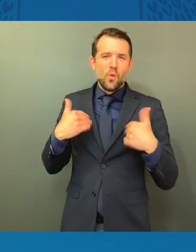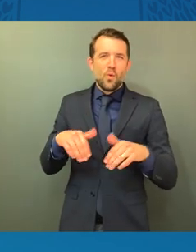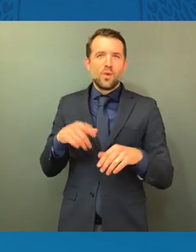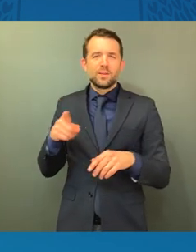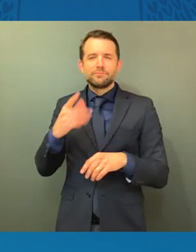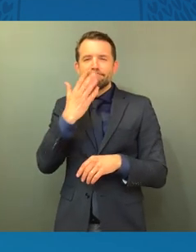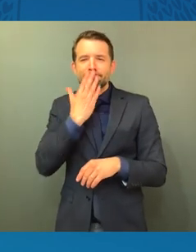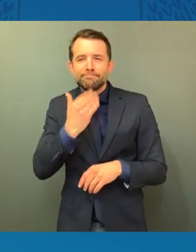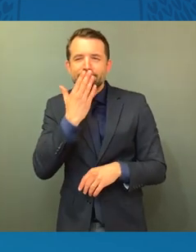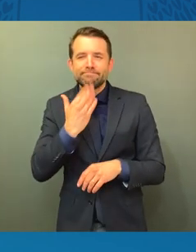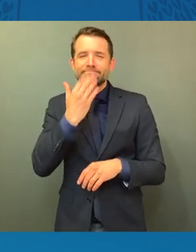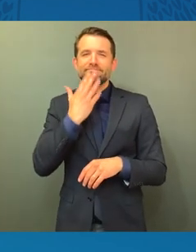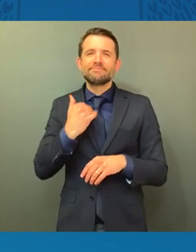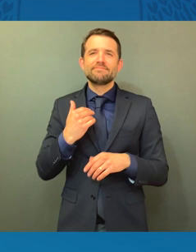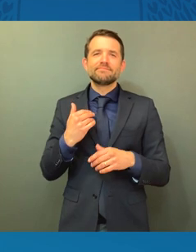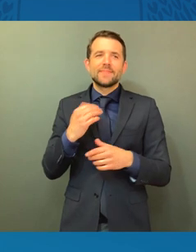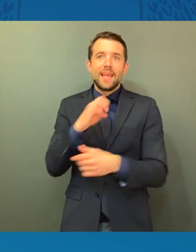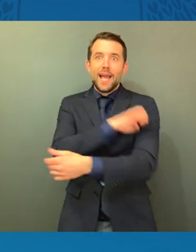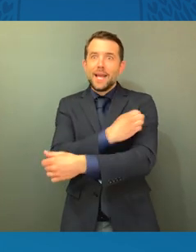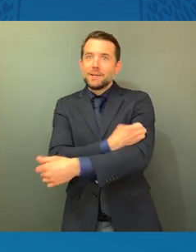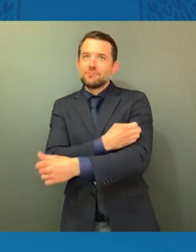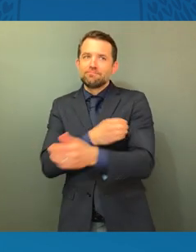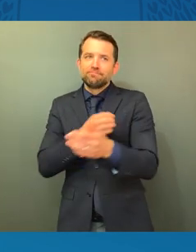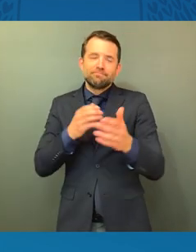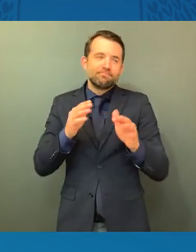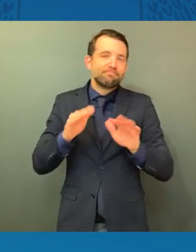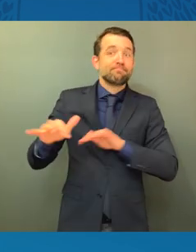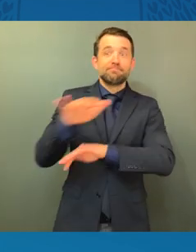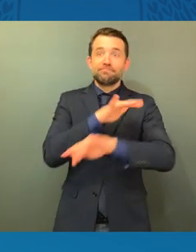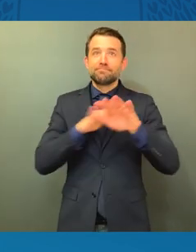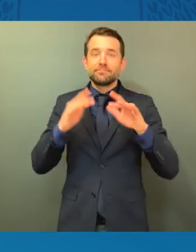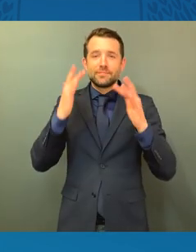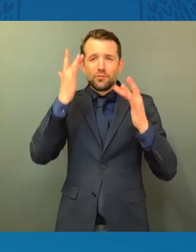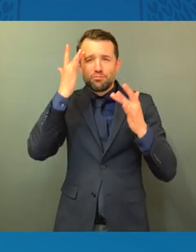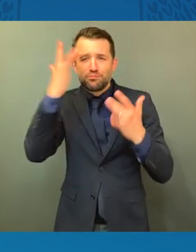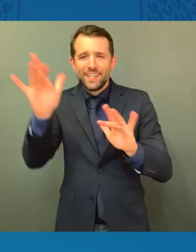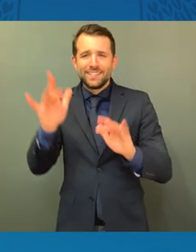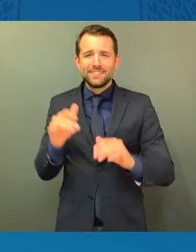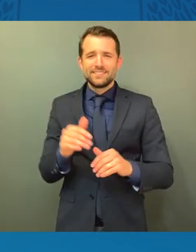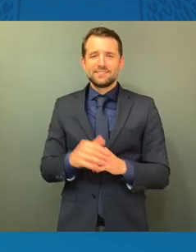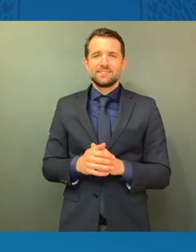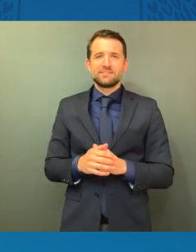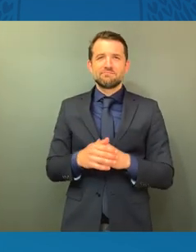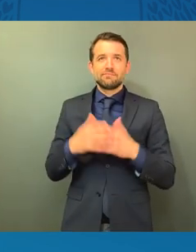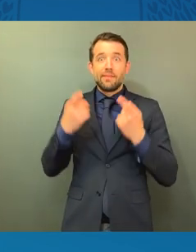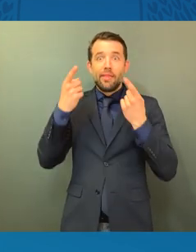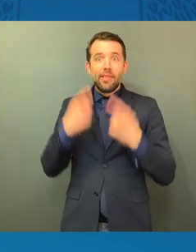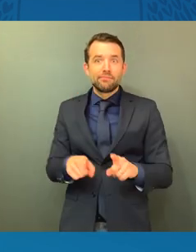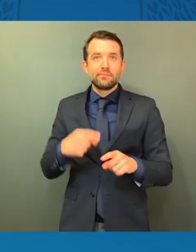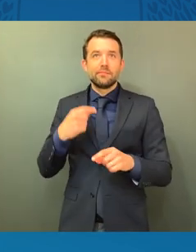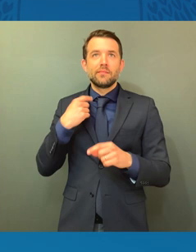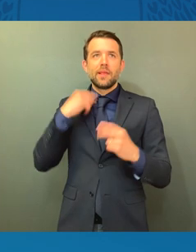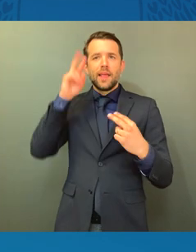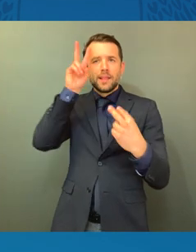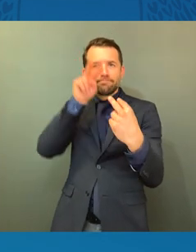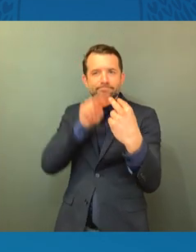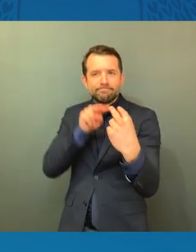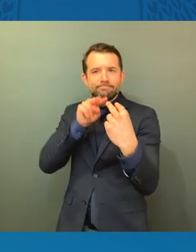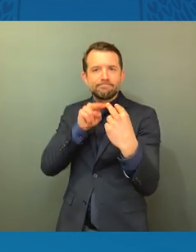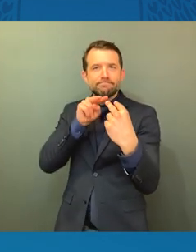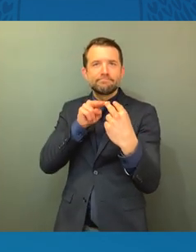Charming, energetic, intelligent. At one point, I bent down, and I said to her,